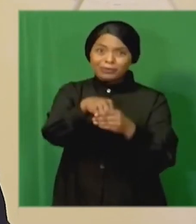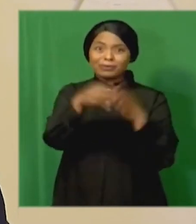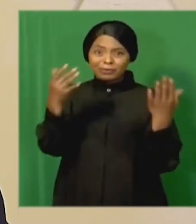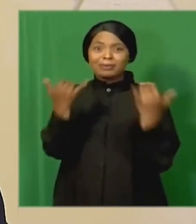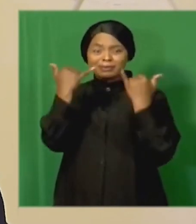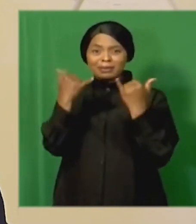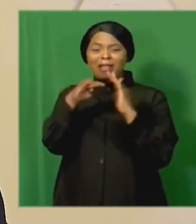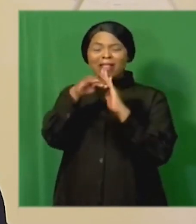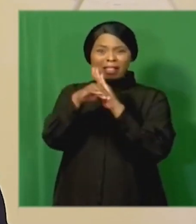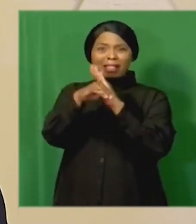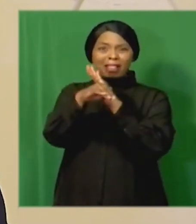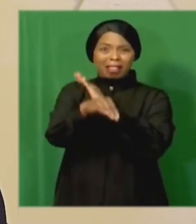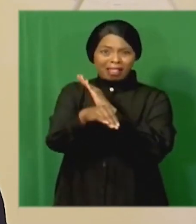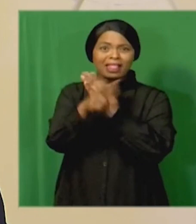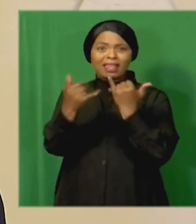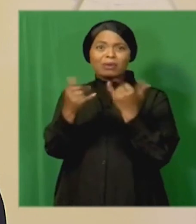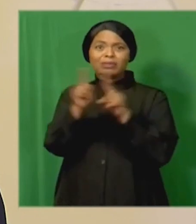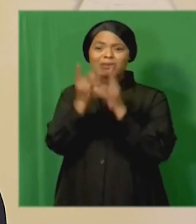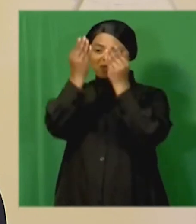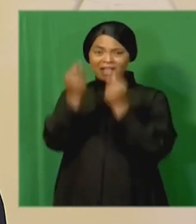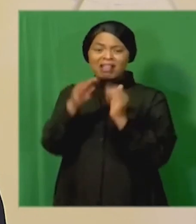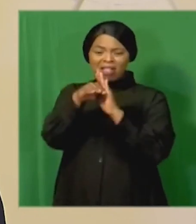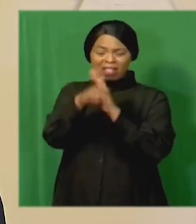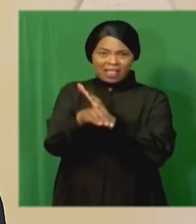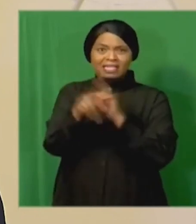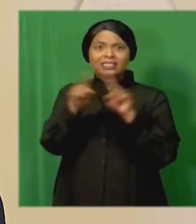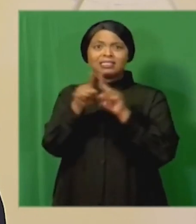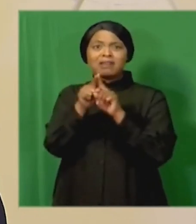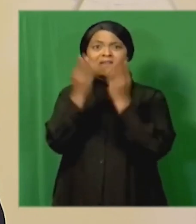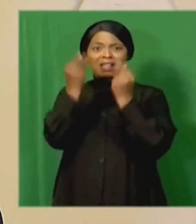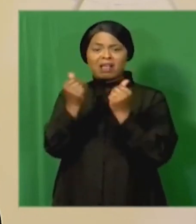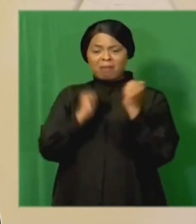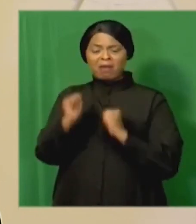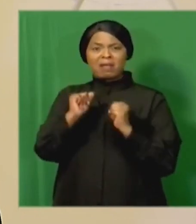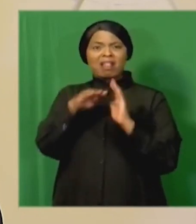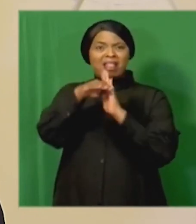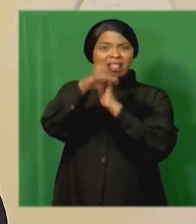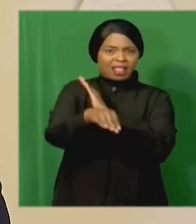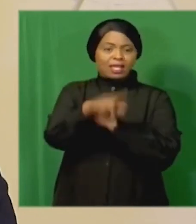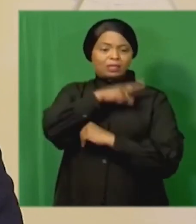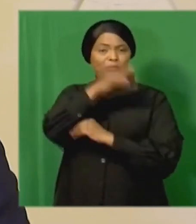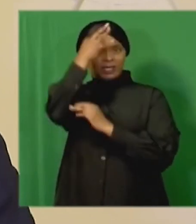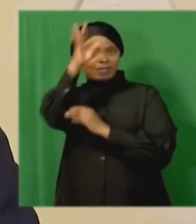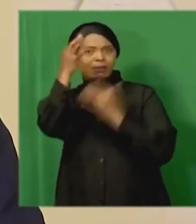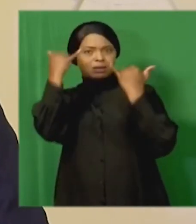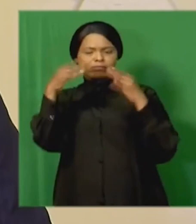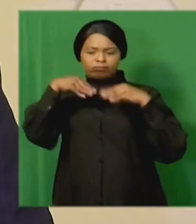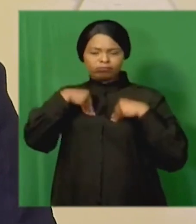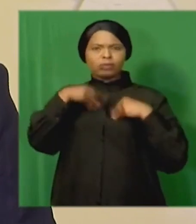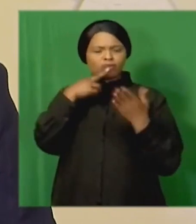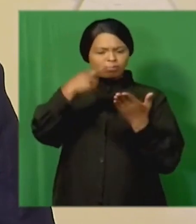decline in the operational and financial performance that is why government accepts the commission's